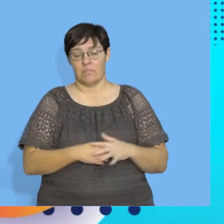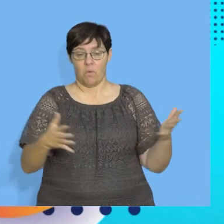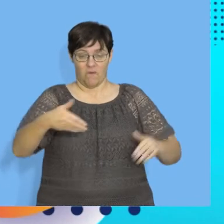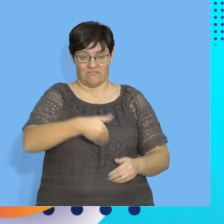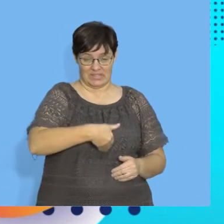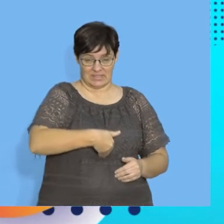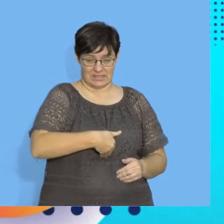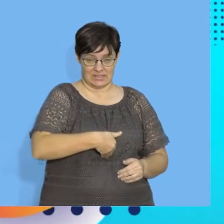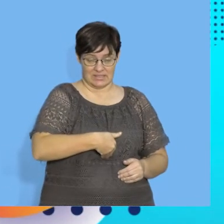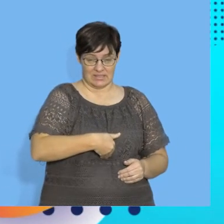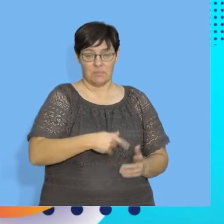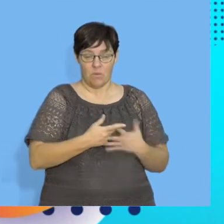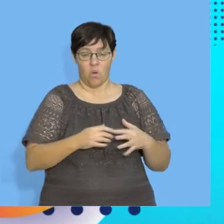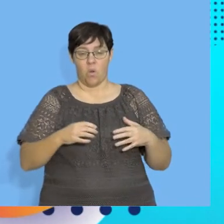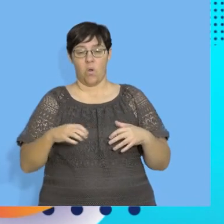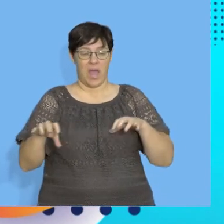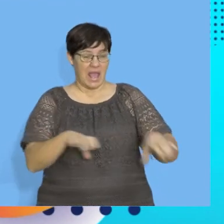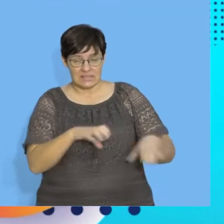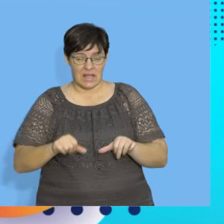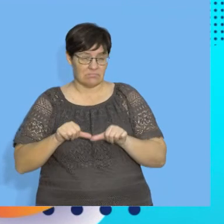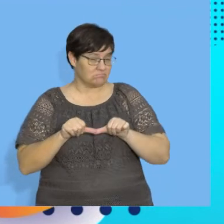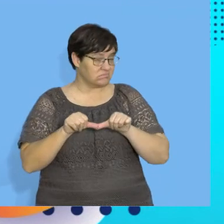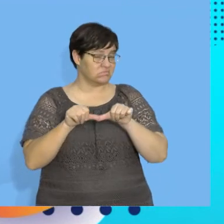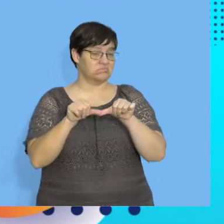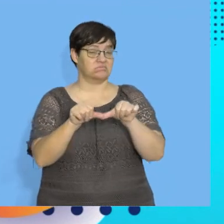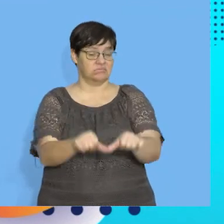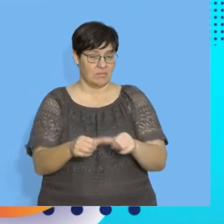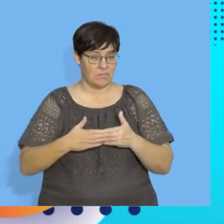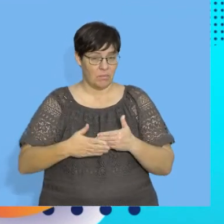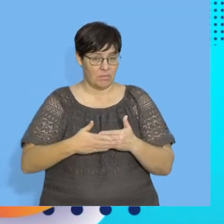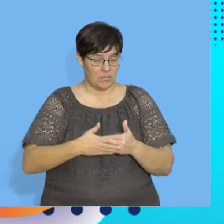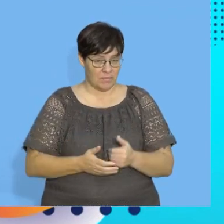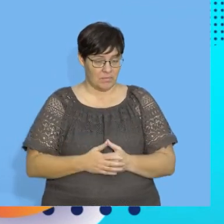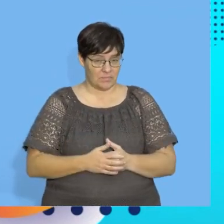the more fitter you are and the more you exercise continuously,